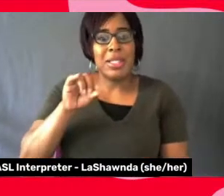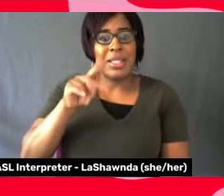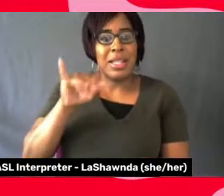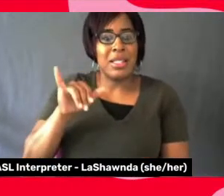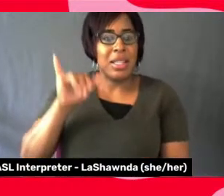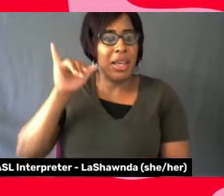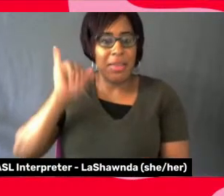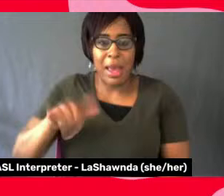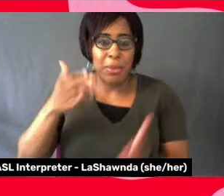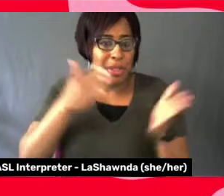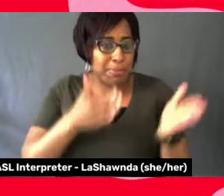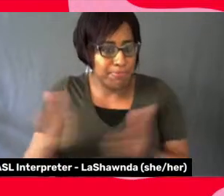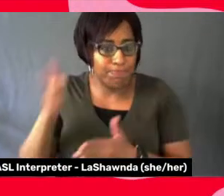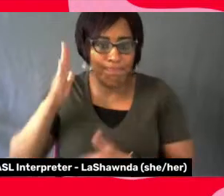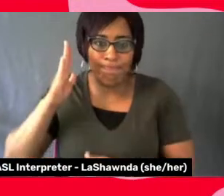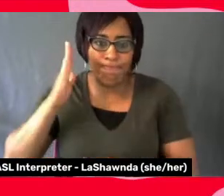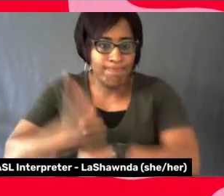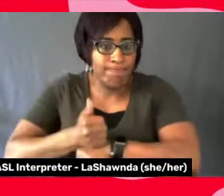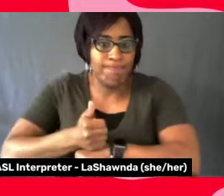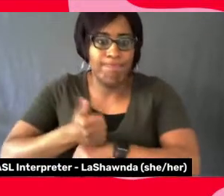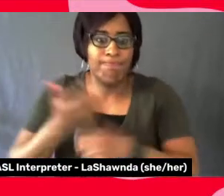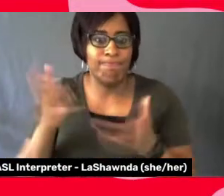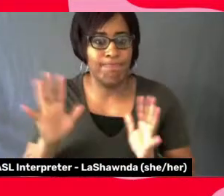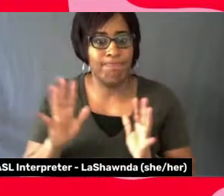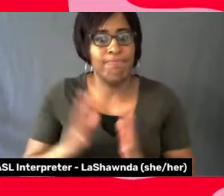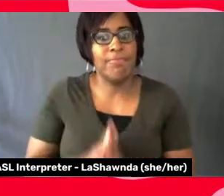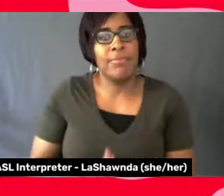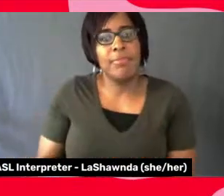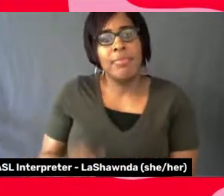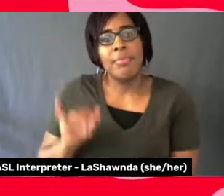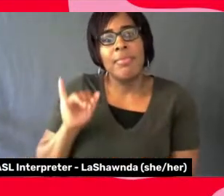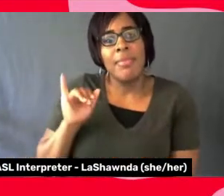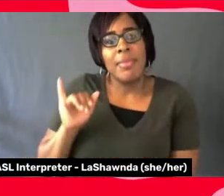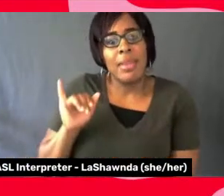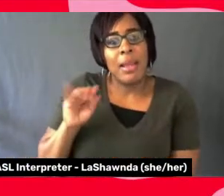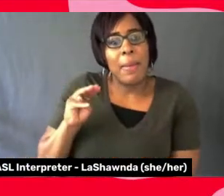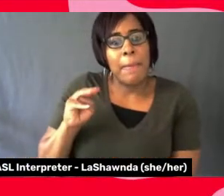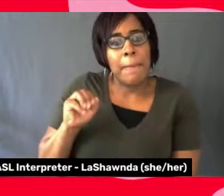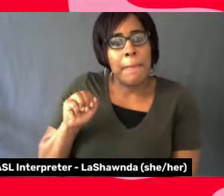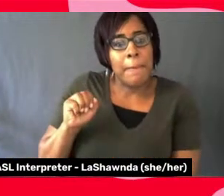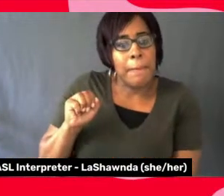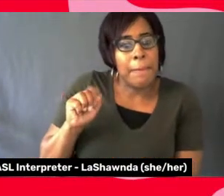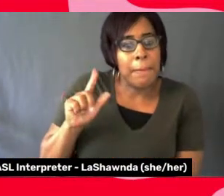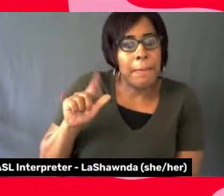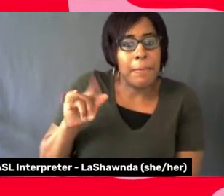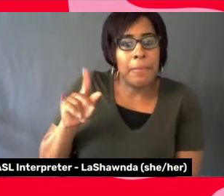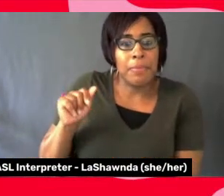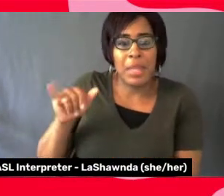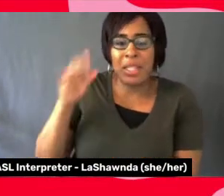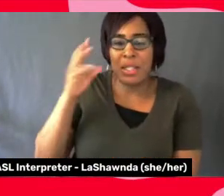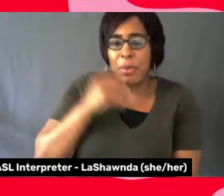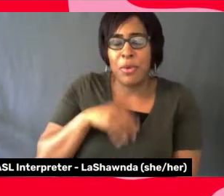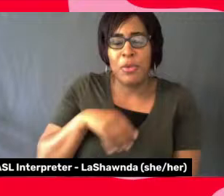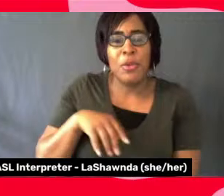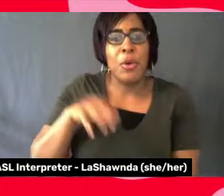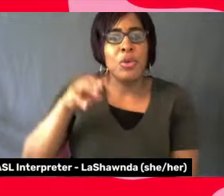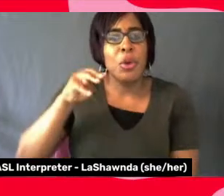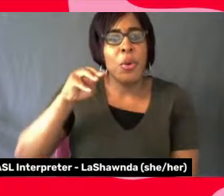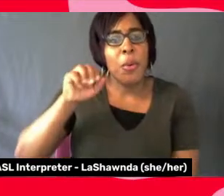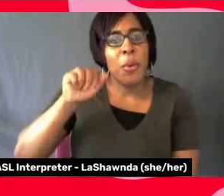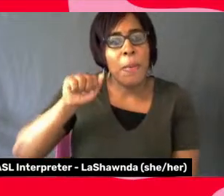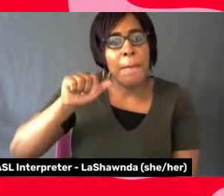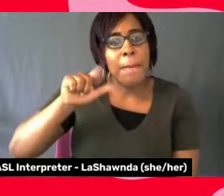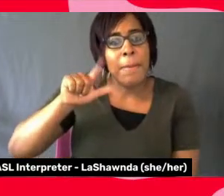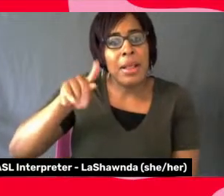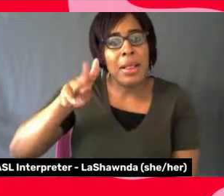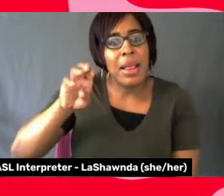That was just beautiful. That's beautiful. Milena, just hearing, hearing these stories. And I know that